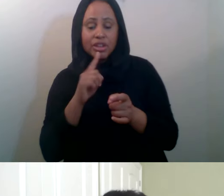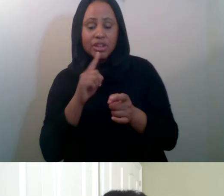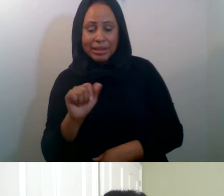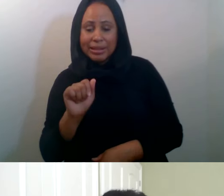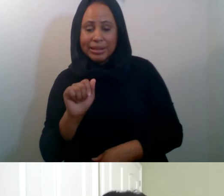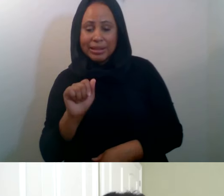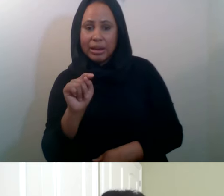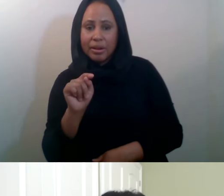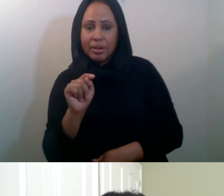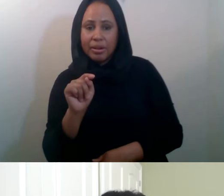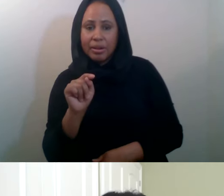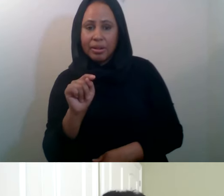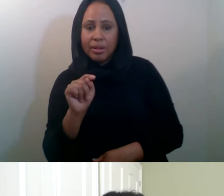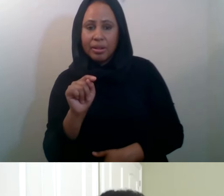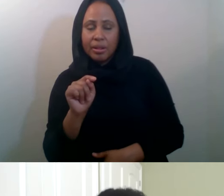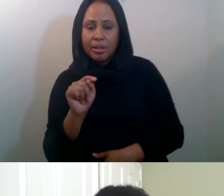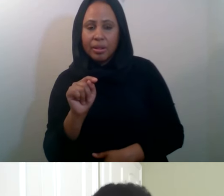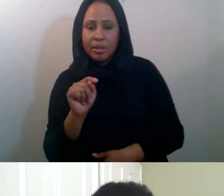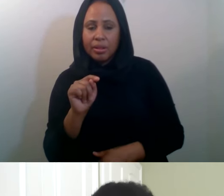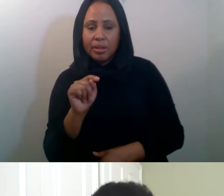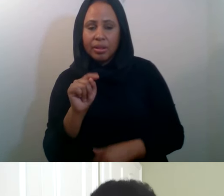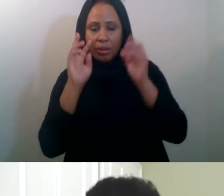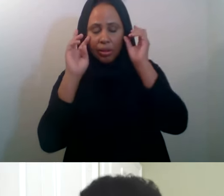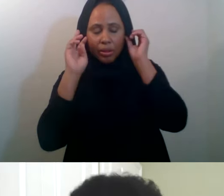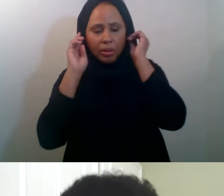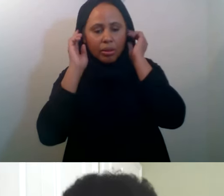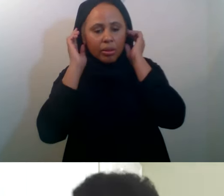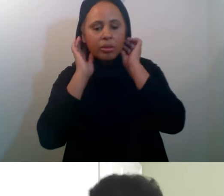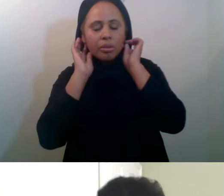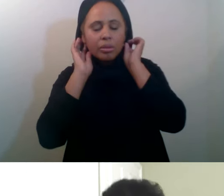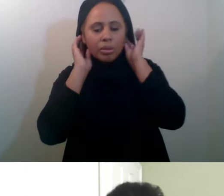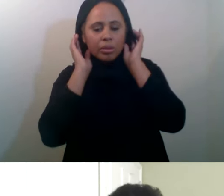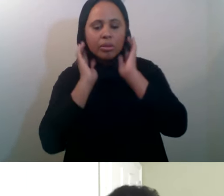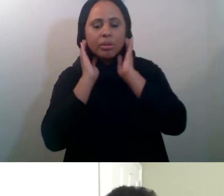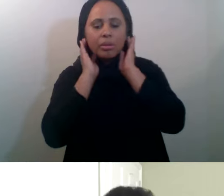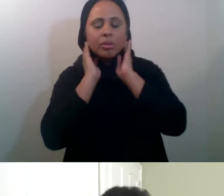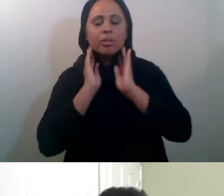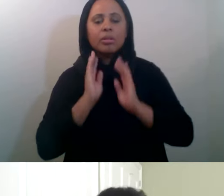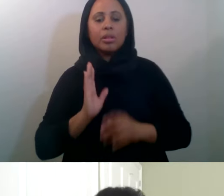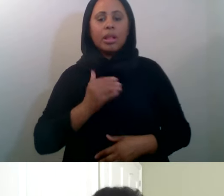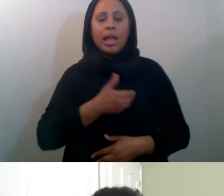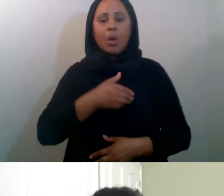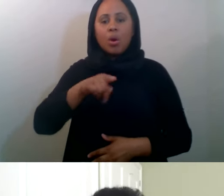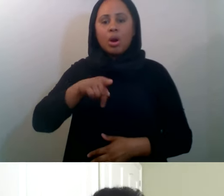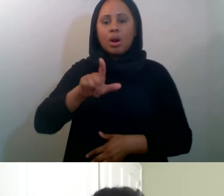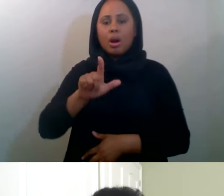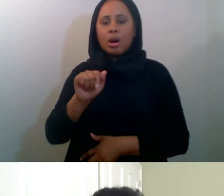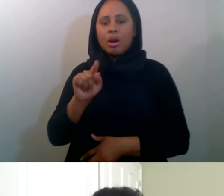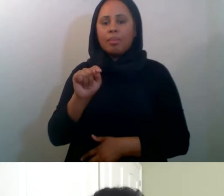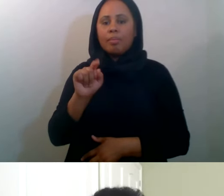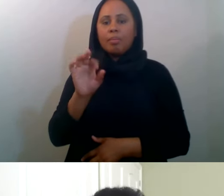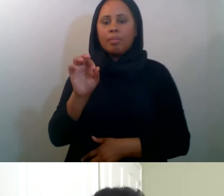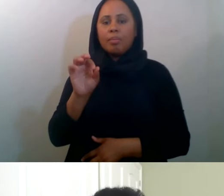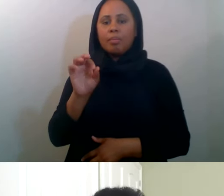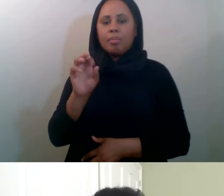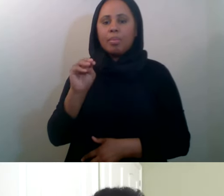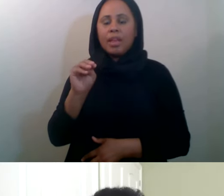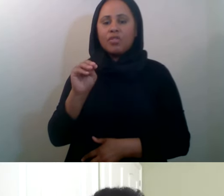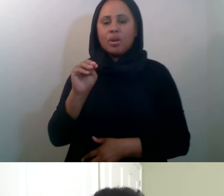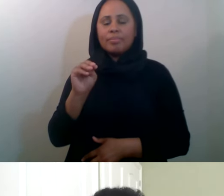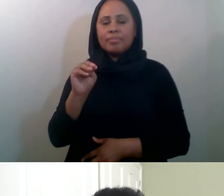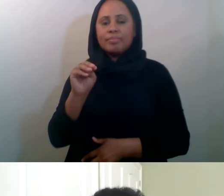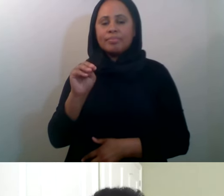I can take this one. So when we, uh, our platform is built on, it's not a first come, first serve.